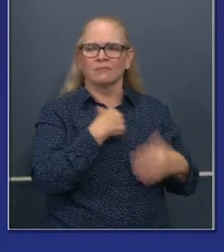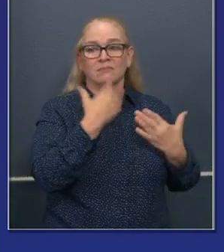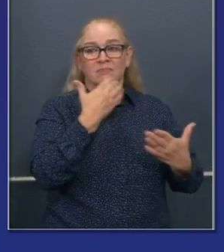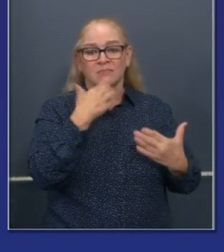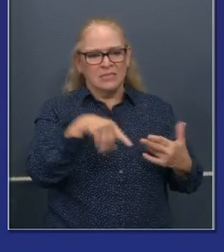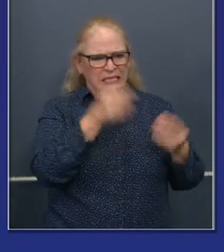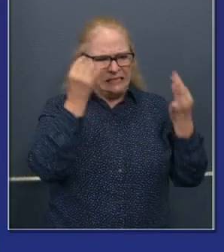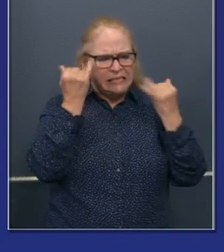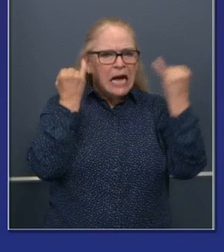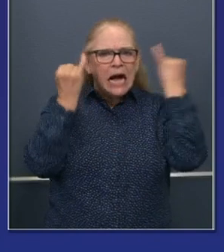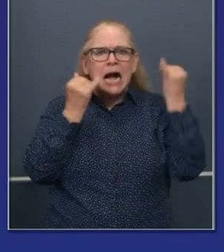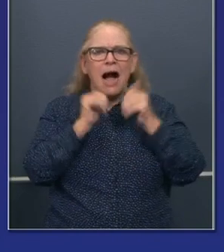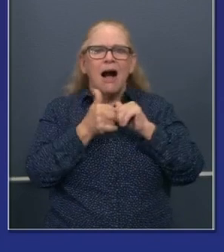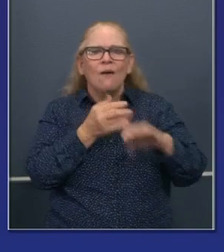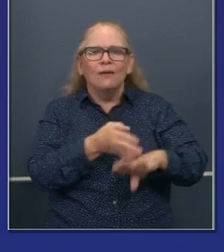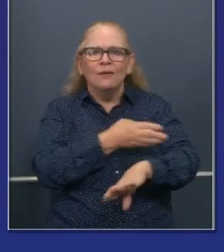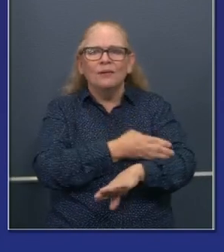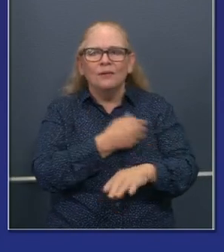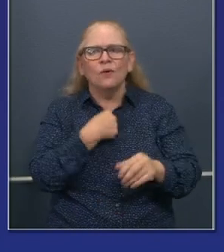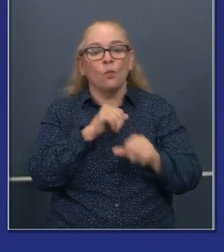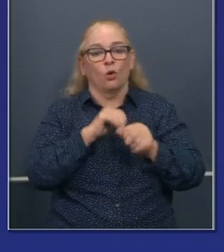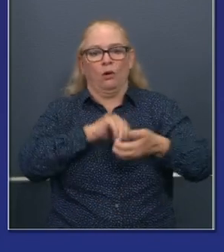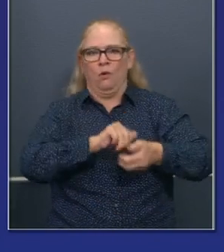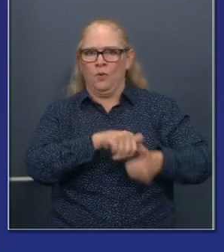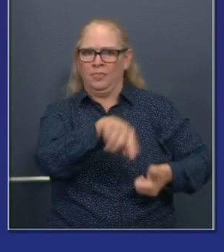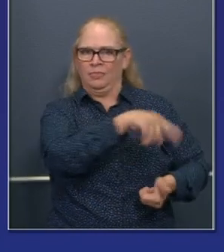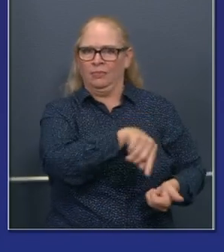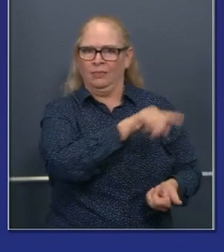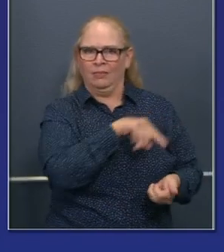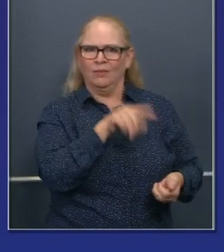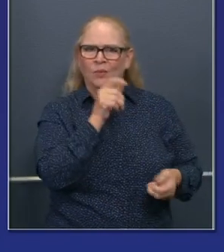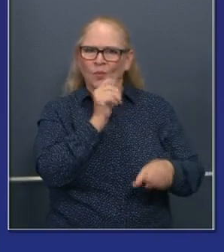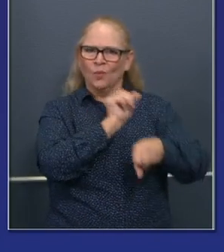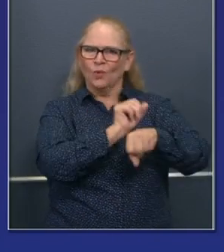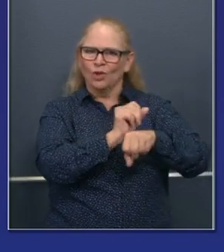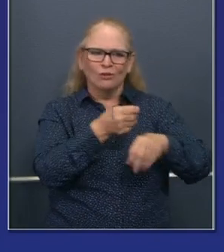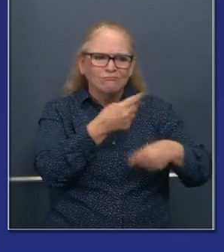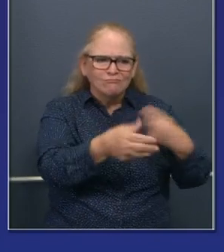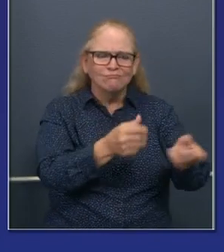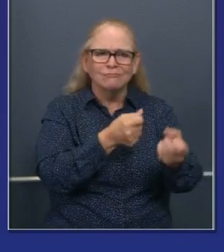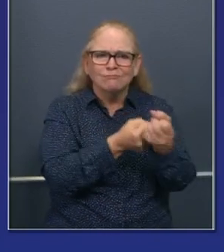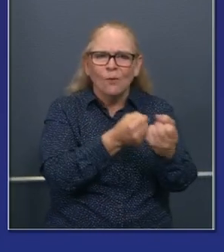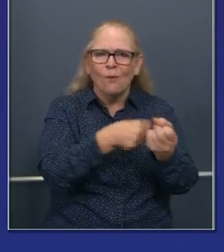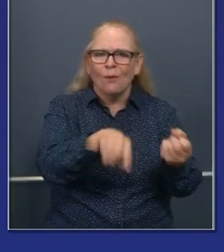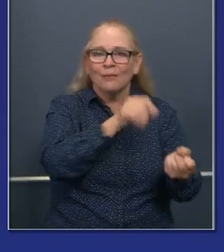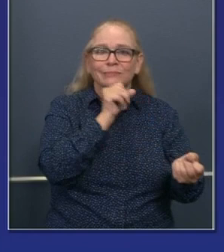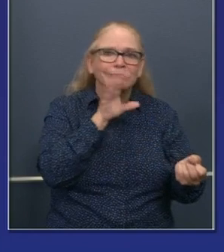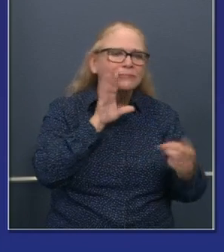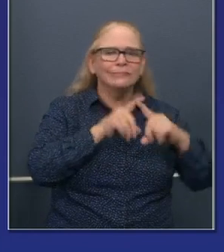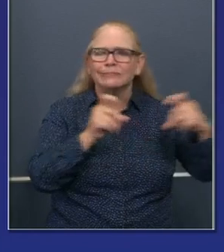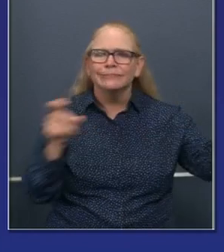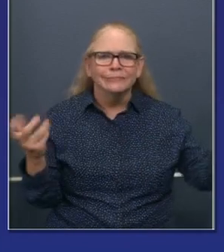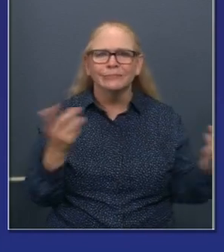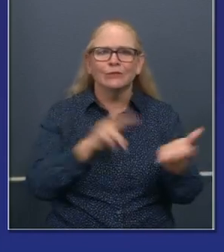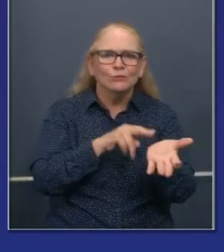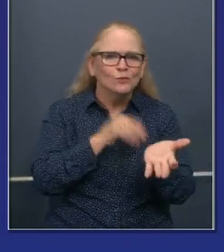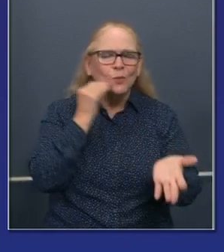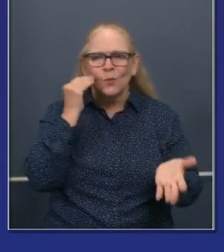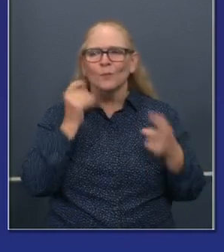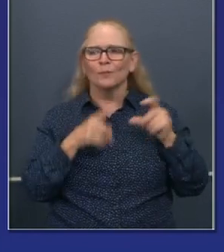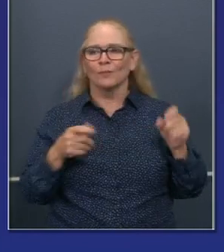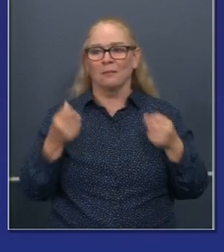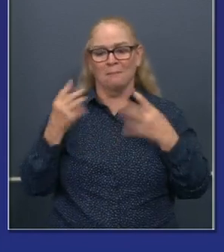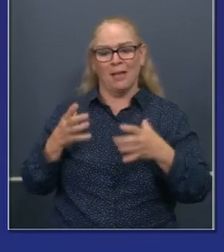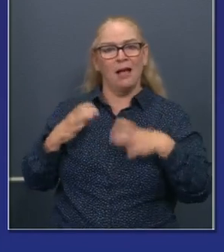We want to work together on those efforts accordingly. We also need to protect consumers. Uh, we have as part of our package,